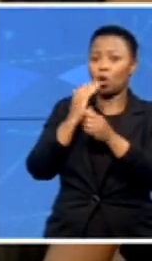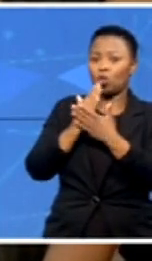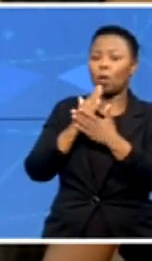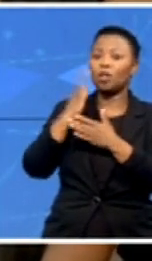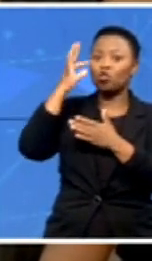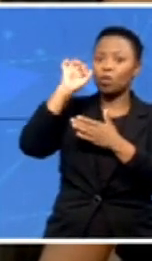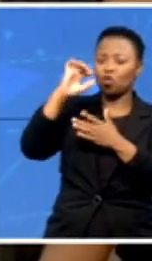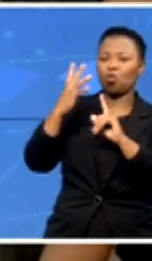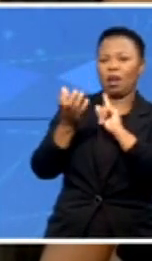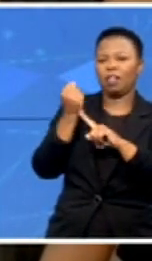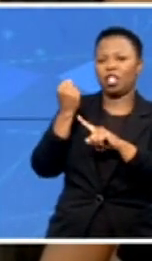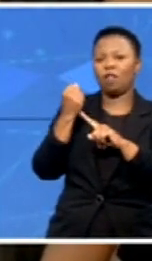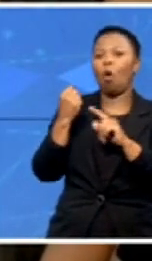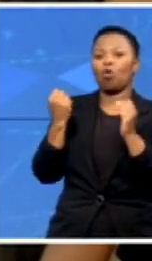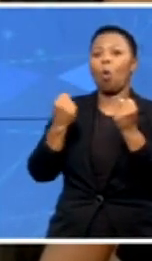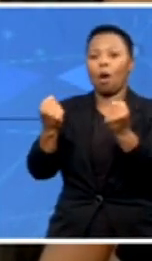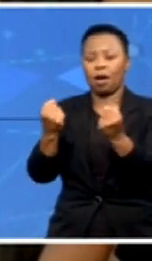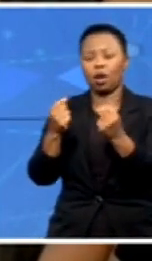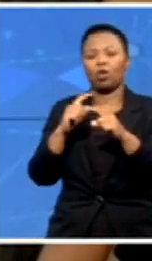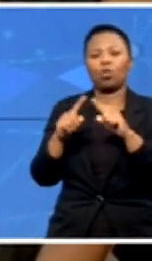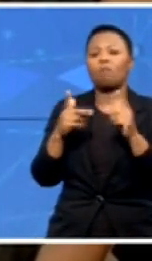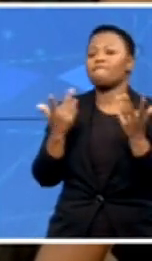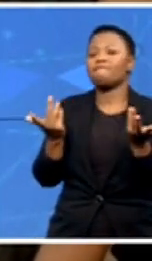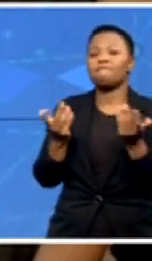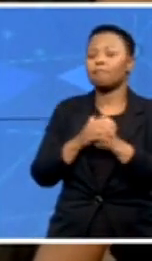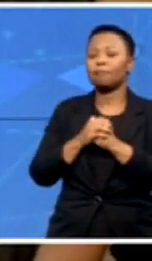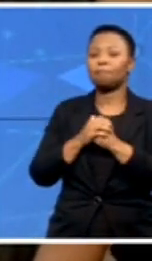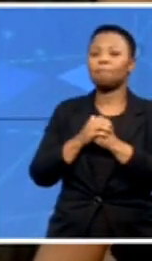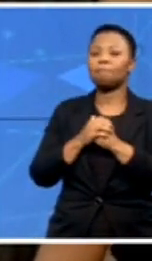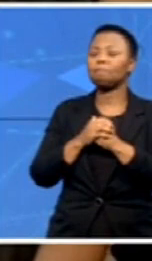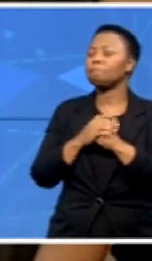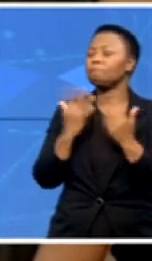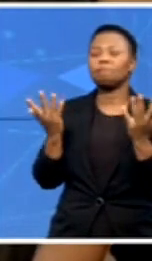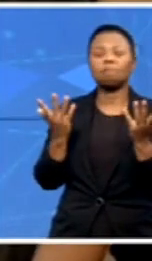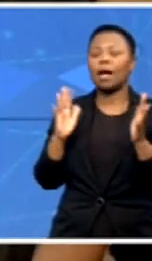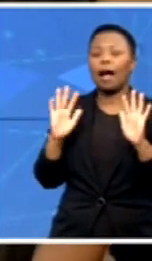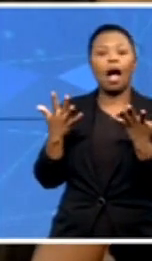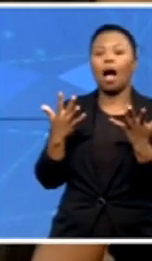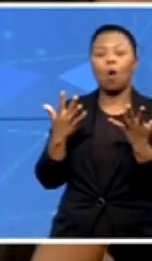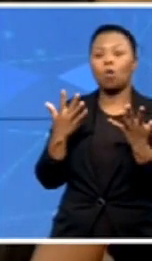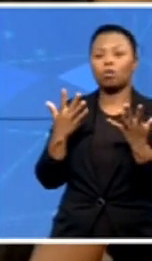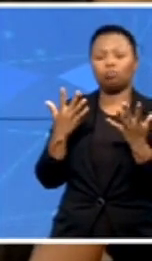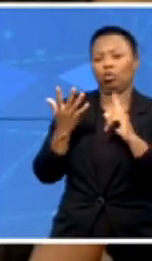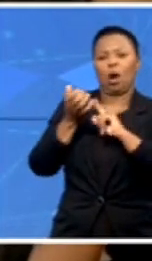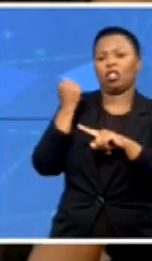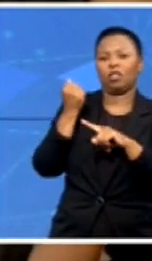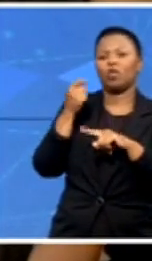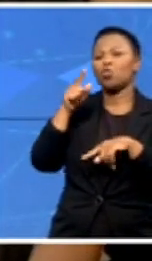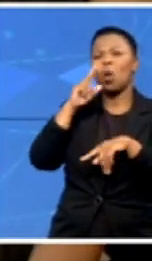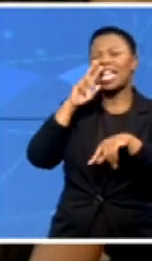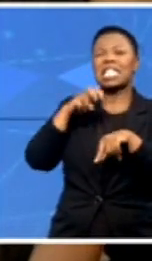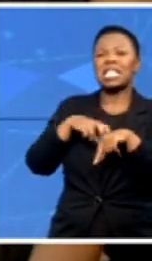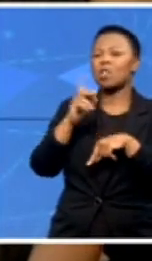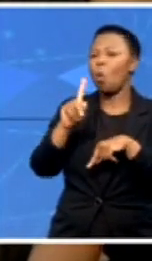How did it come about? And just tell us about what you need and what people can do to assist